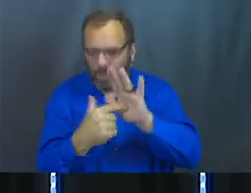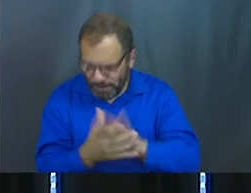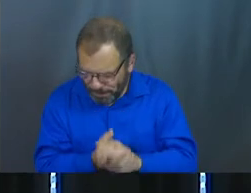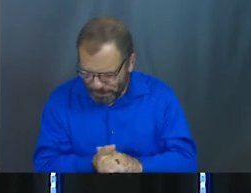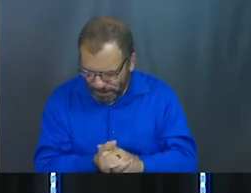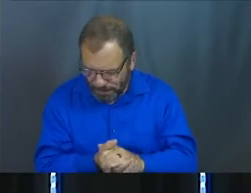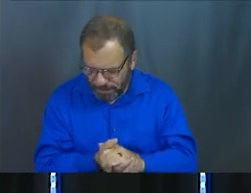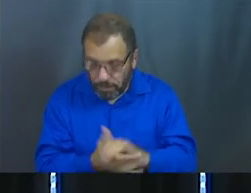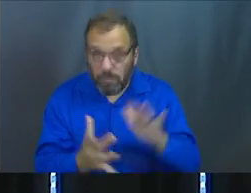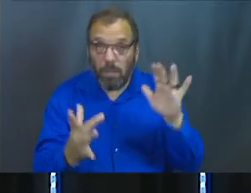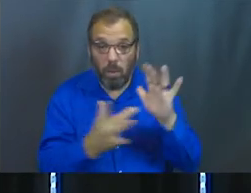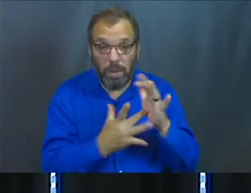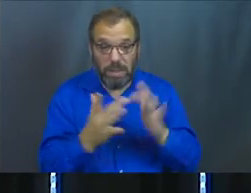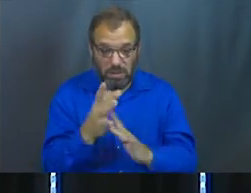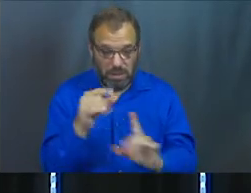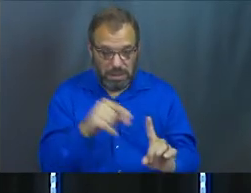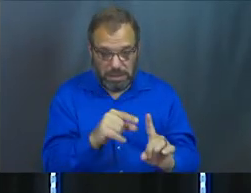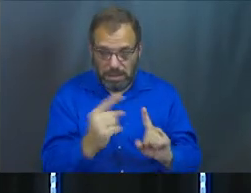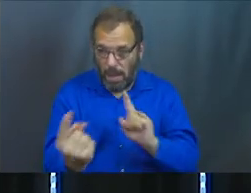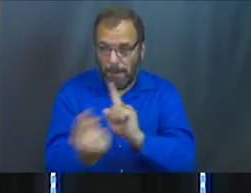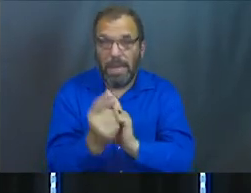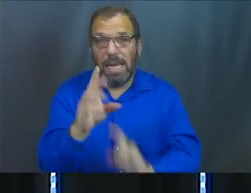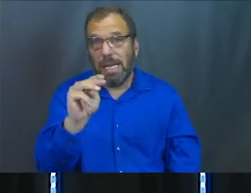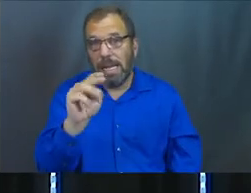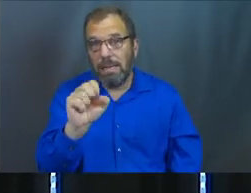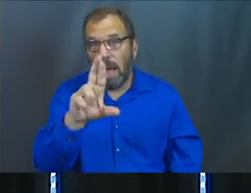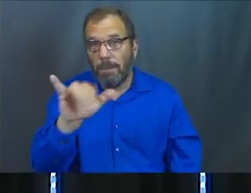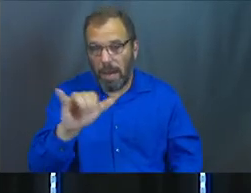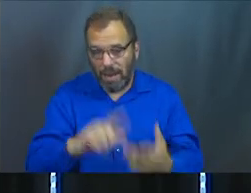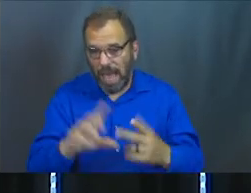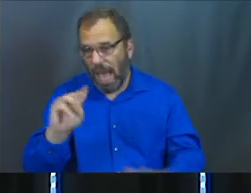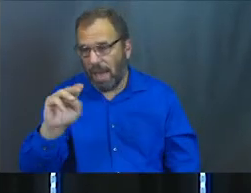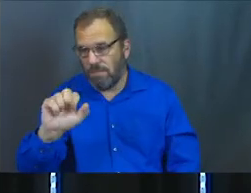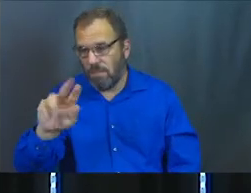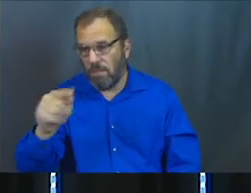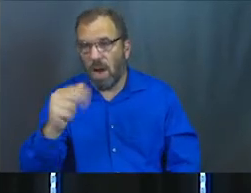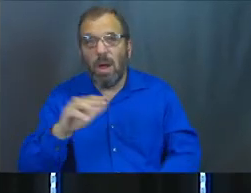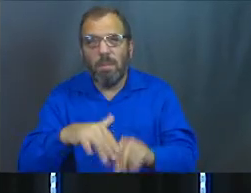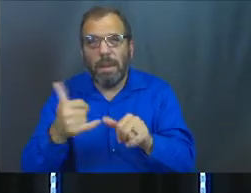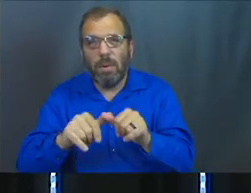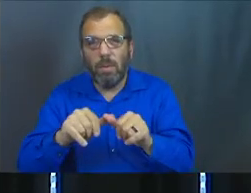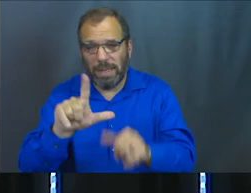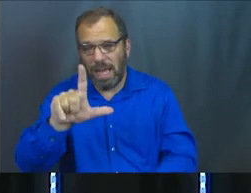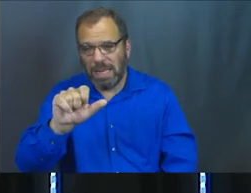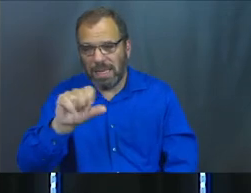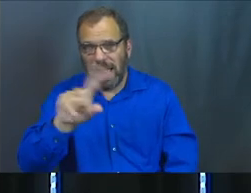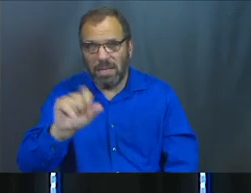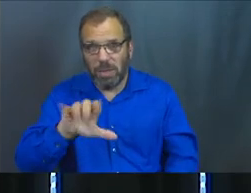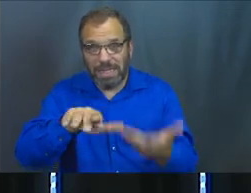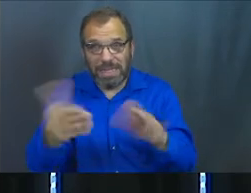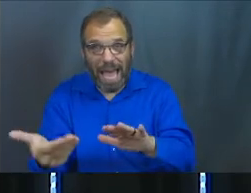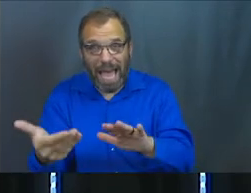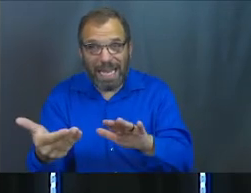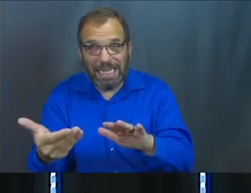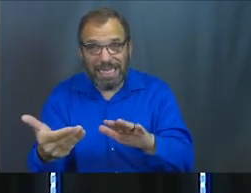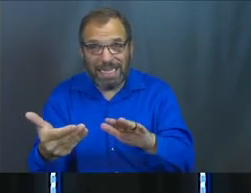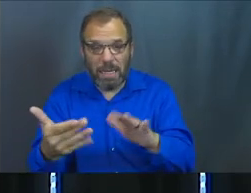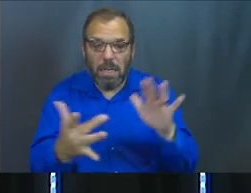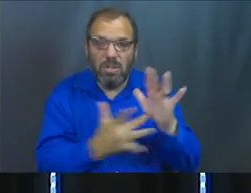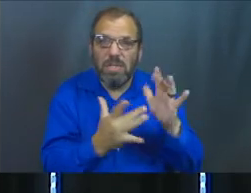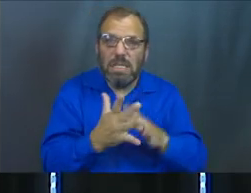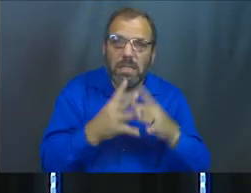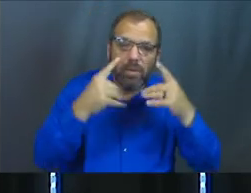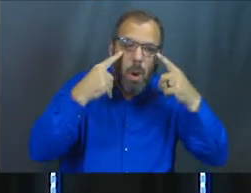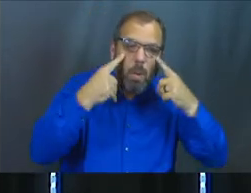when Jesus approached Mary and Martha at the death of Lazarus, what did he do? He wept